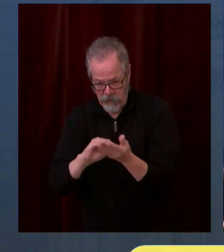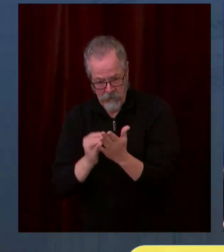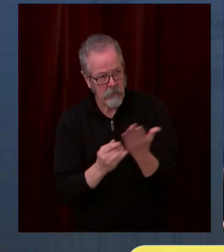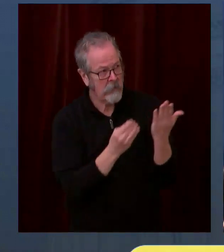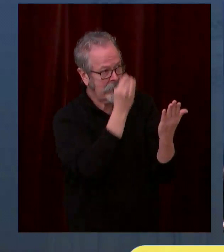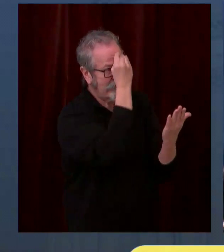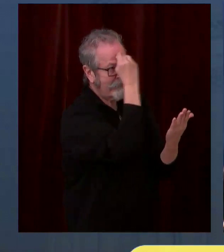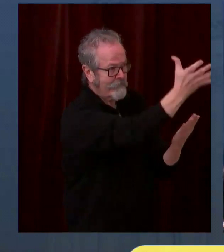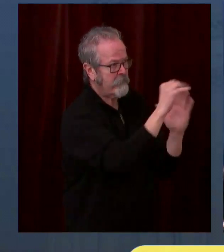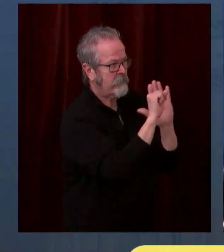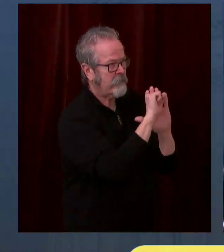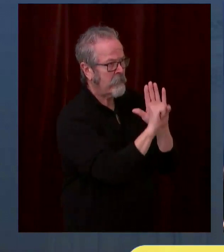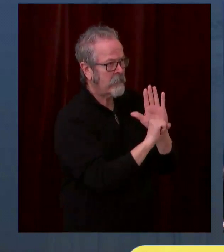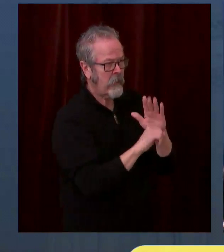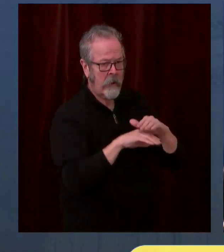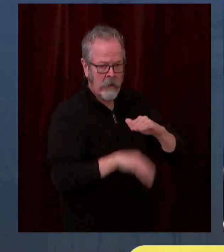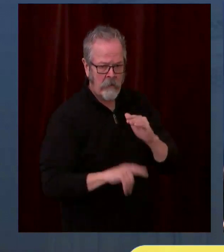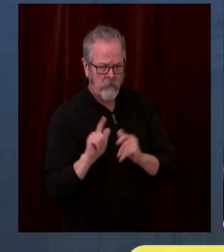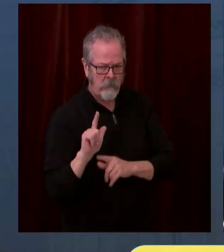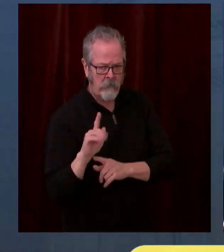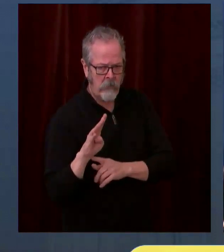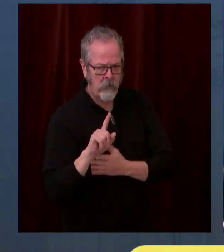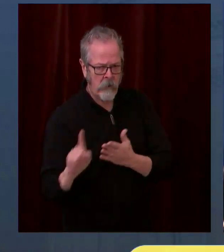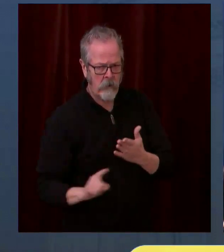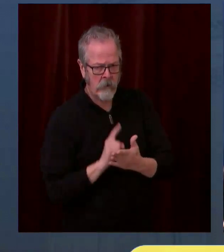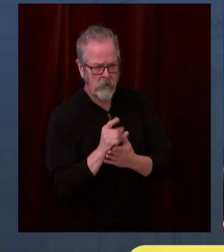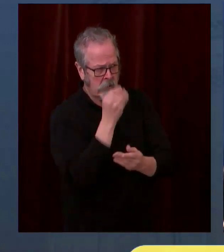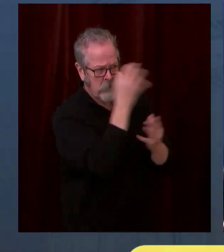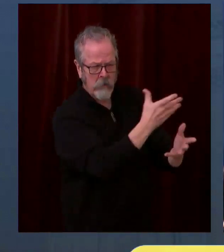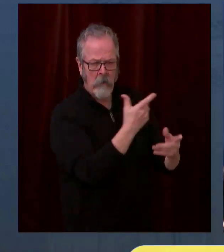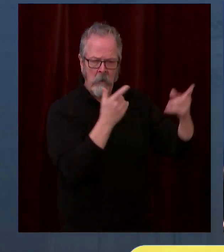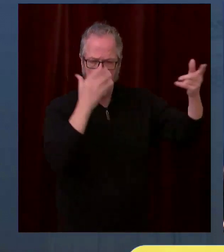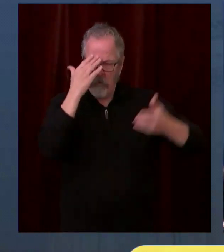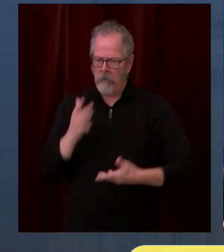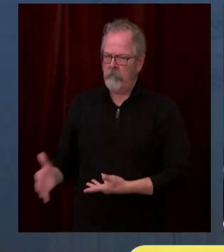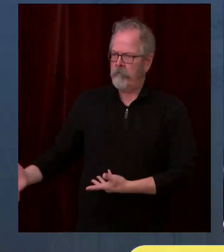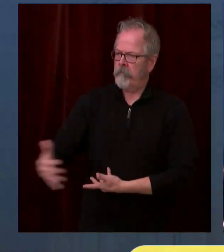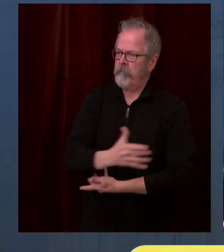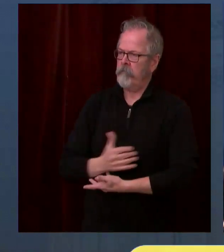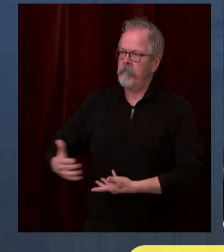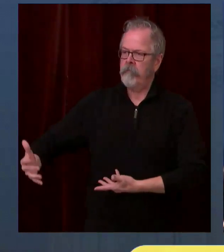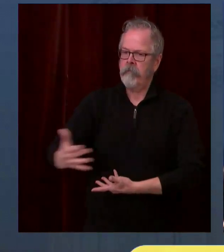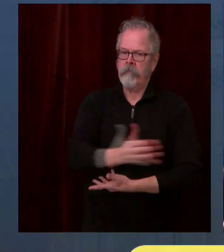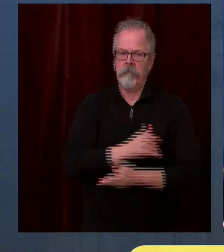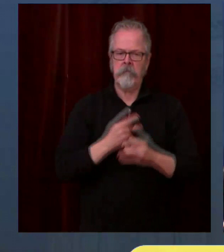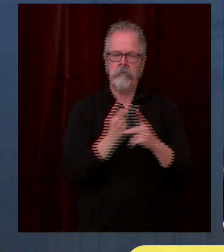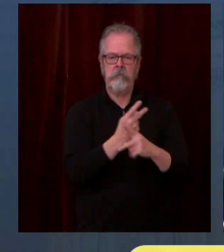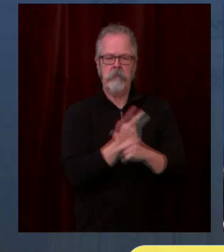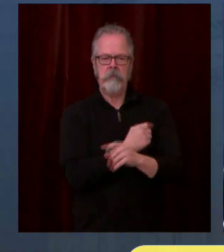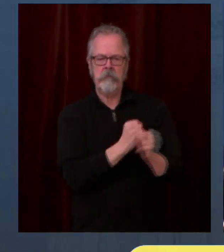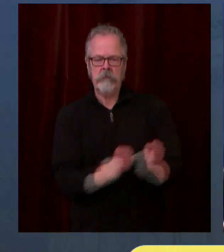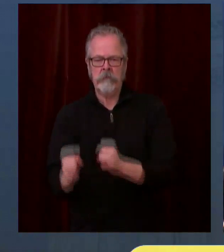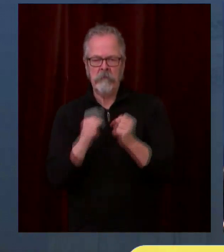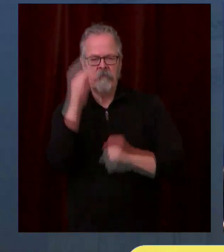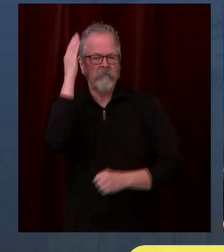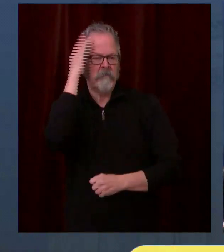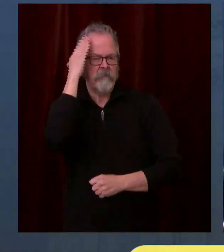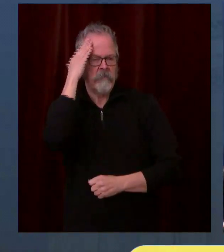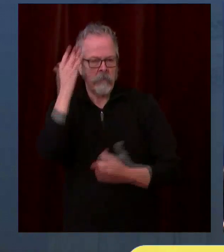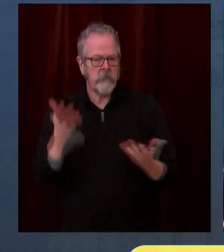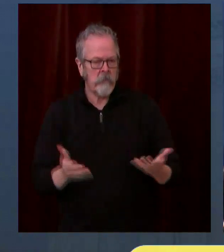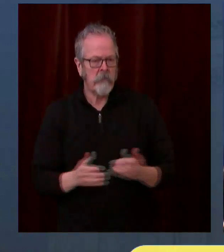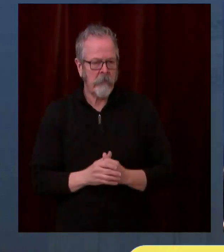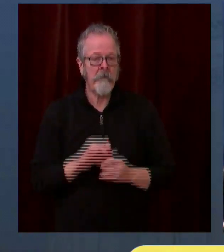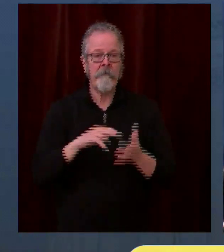So every dose allocated prior to this week needs to be administered by January 24th, this Sunday. There are simply too many